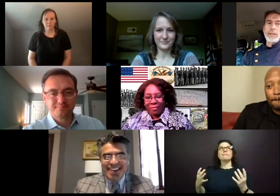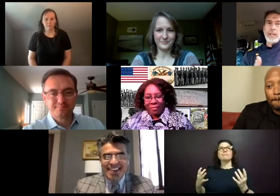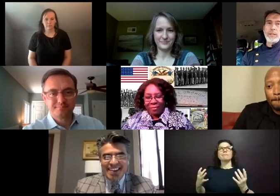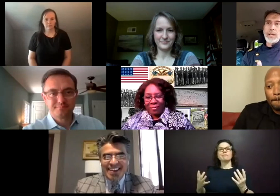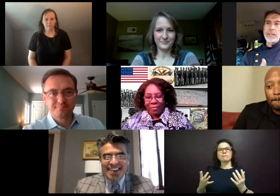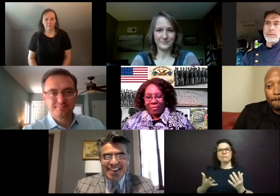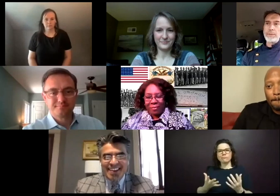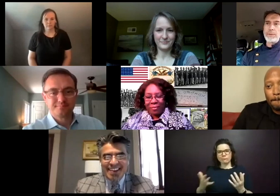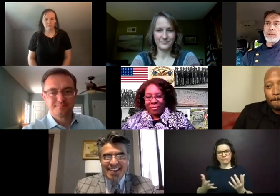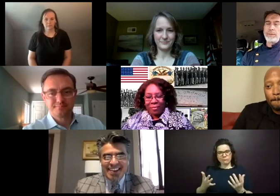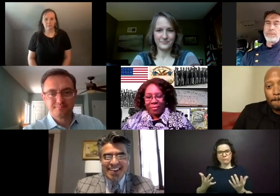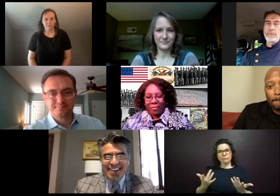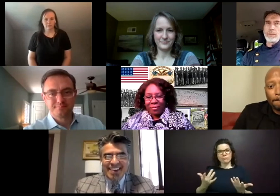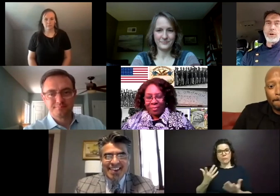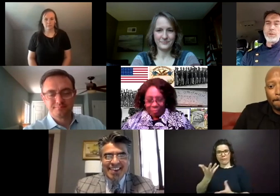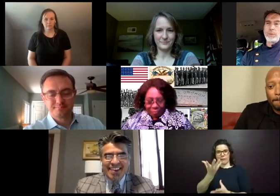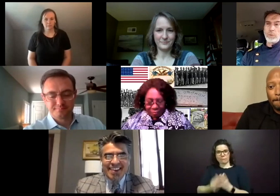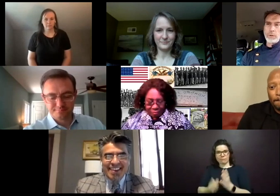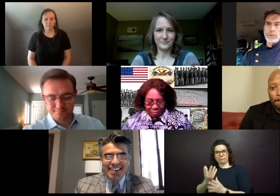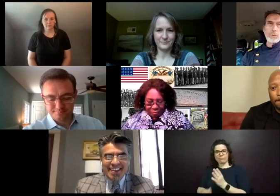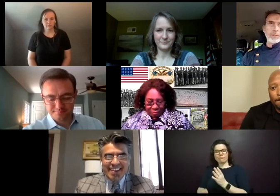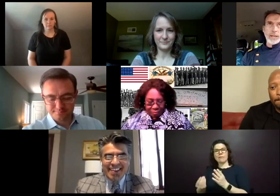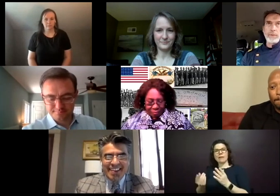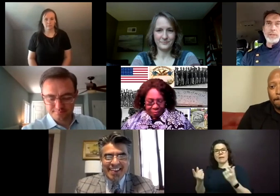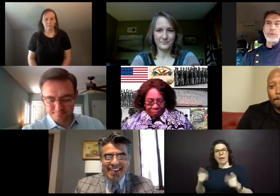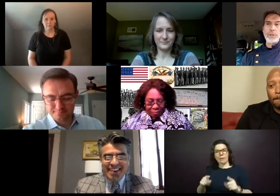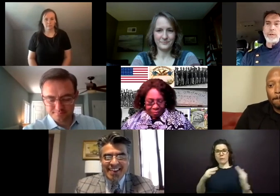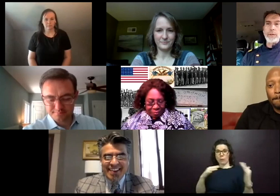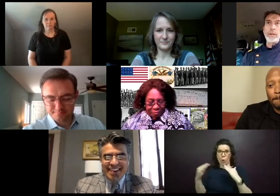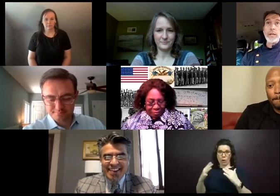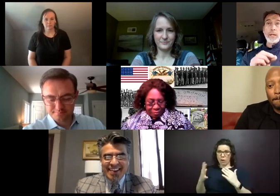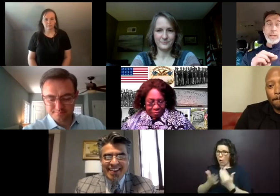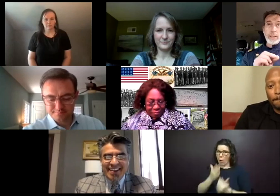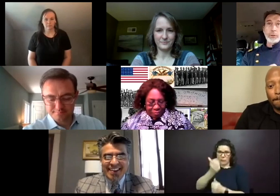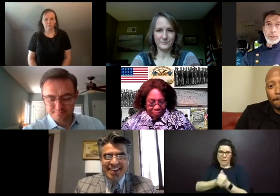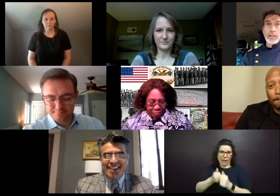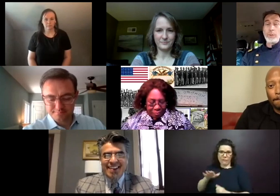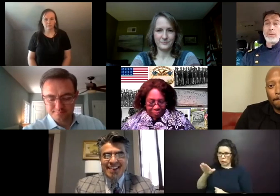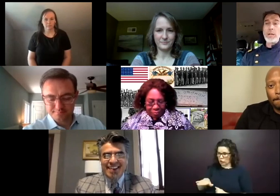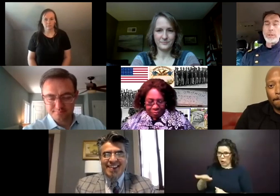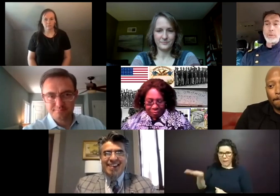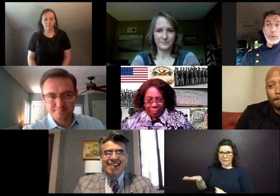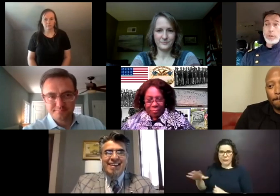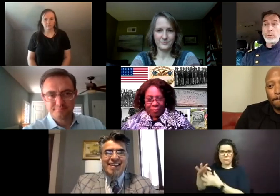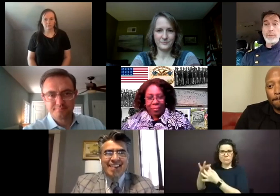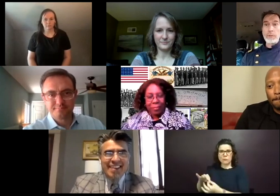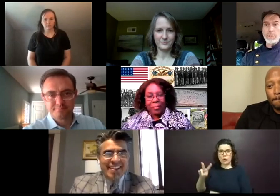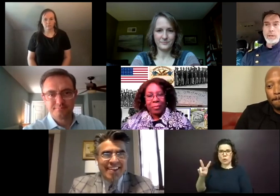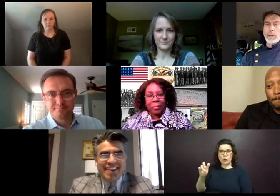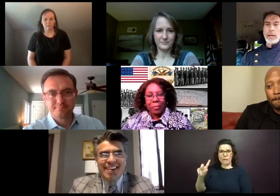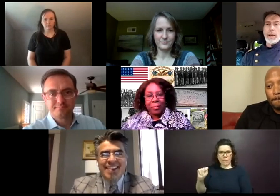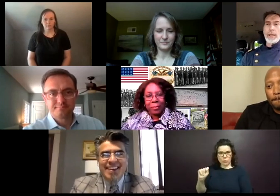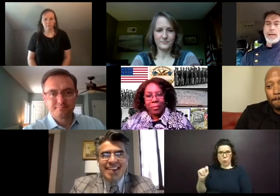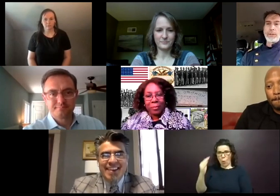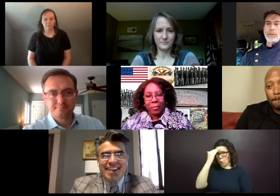a lot of the, the deaths that have, have caused through wars. Almost every single child there is related to a veteran or knows a veteran